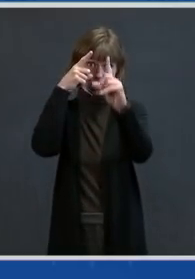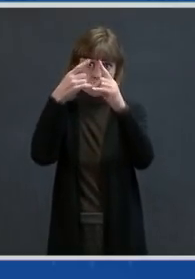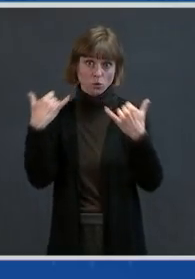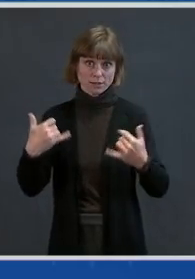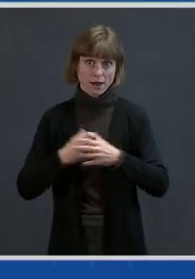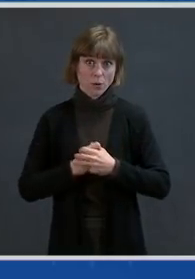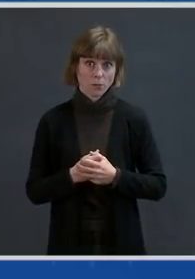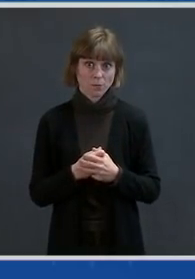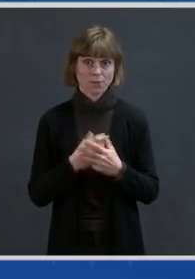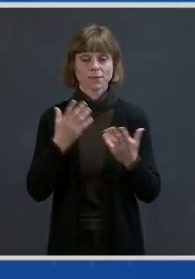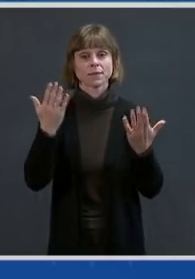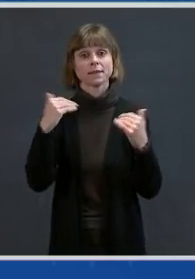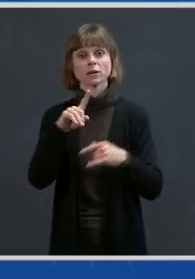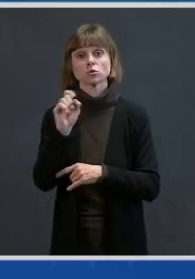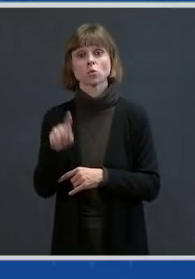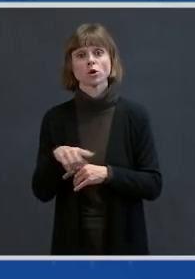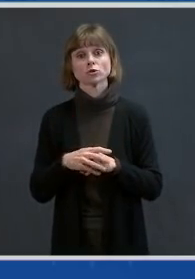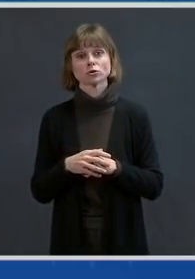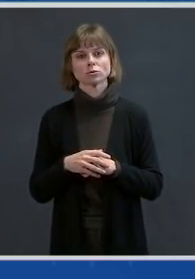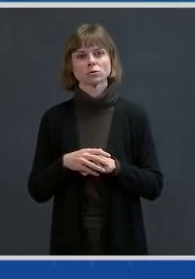Next, we'll go to Brian Karam at Playboy.